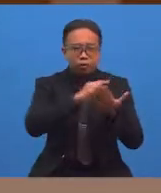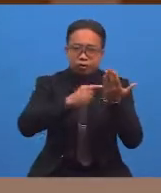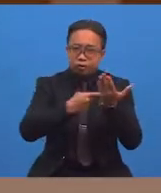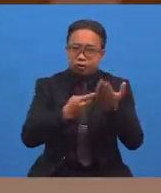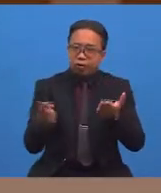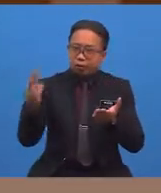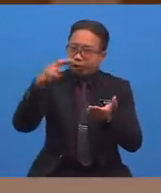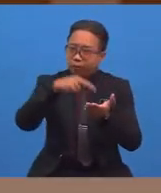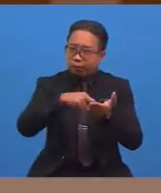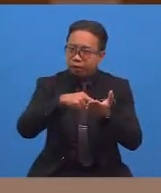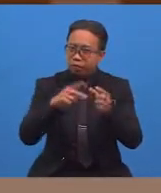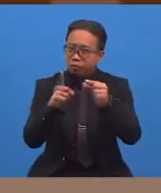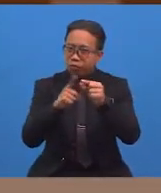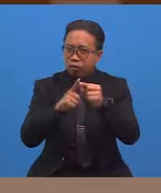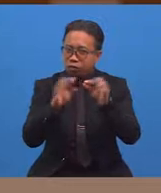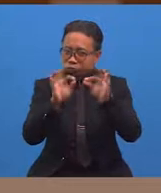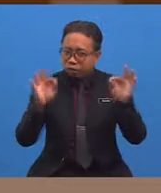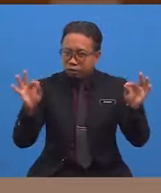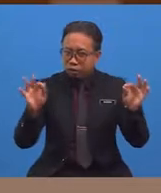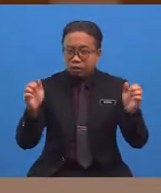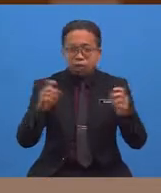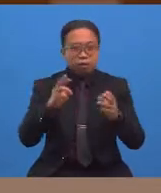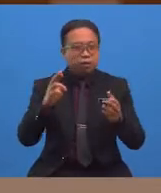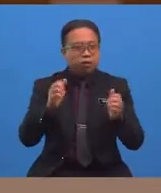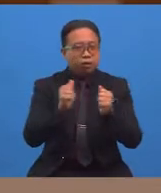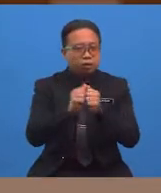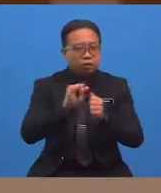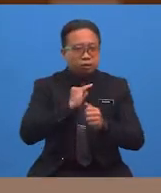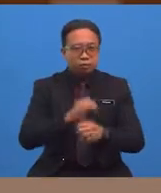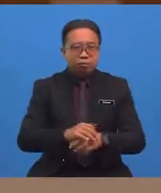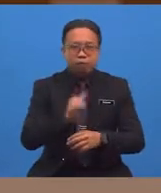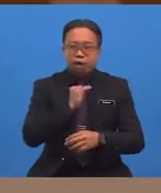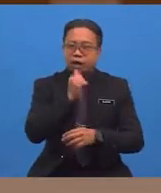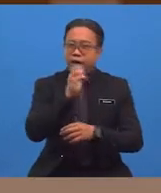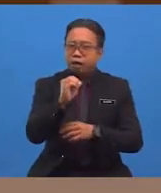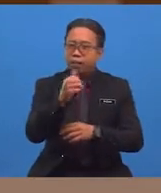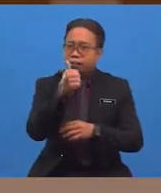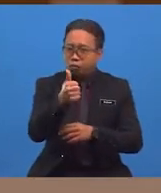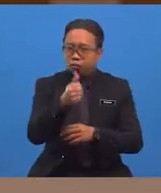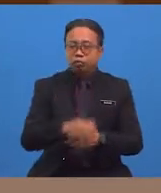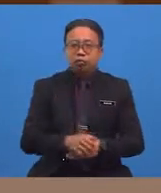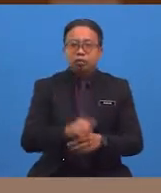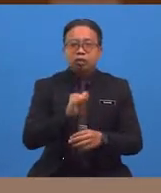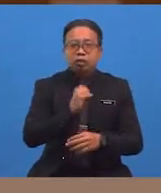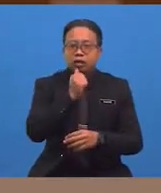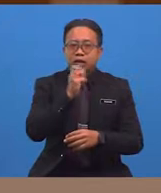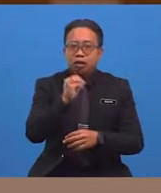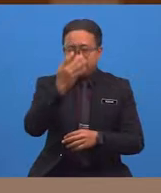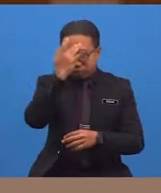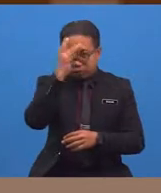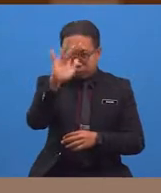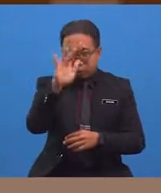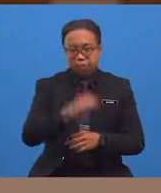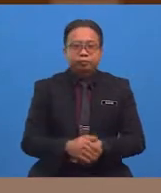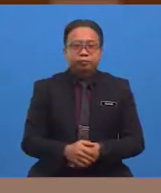these sentences after me. I am good. I am good. I am smart. I